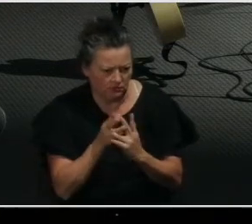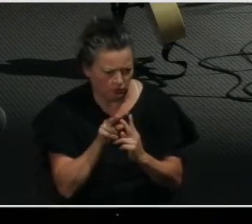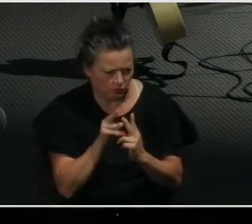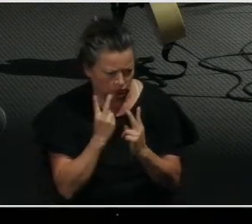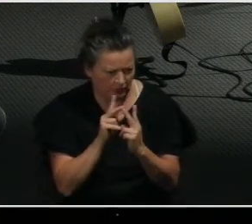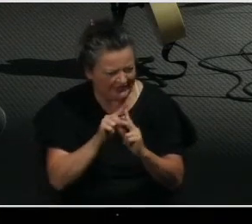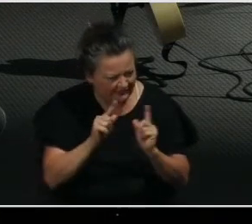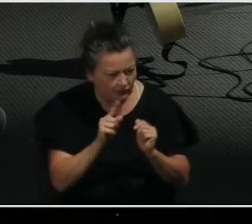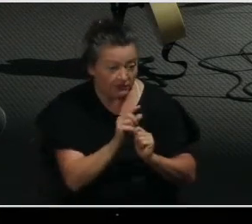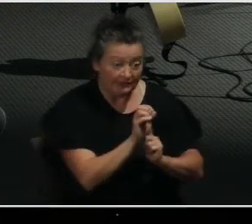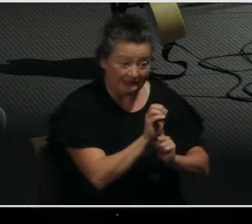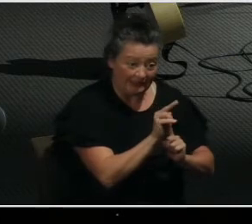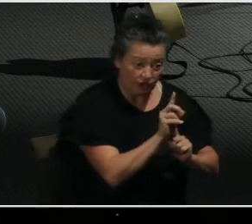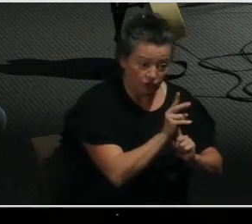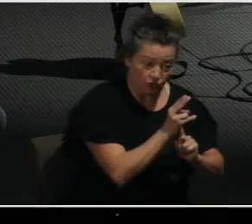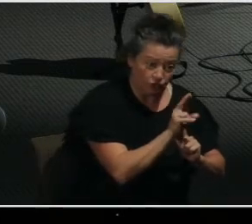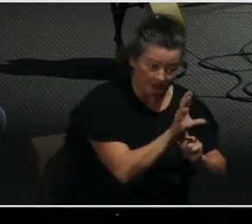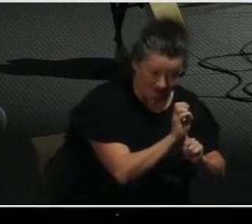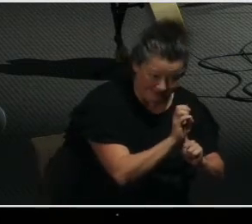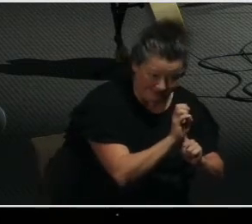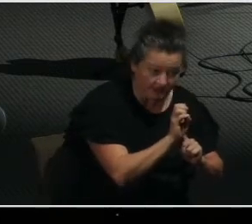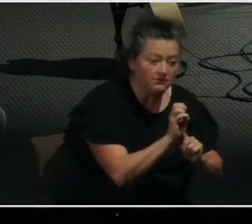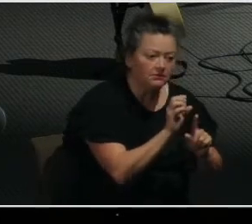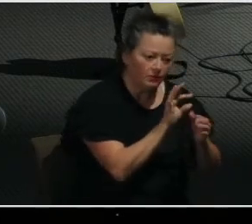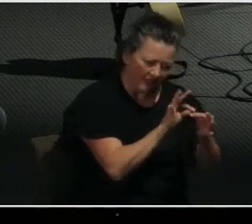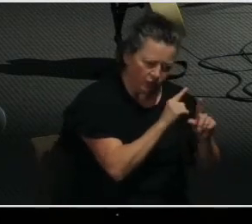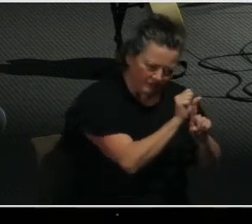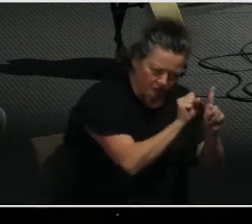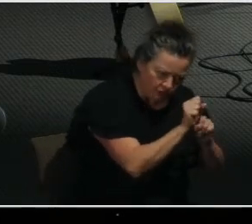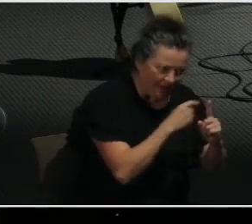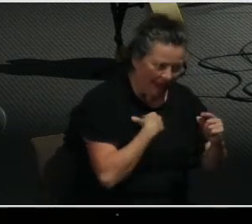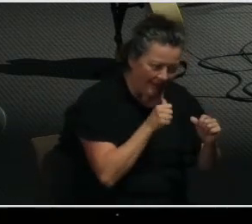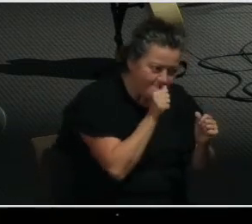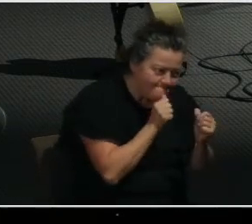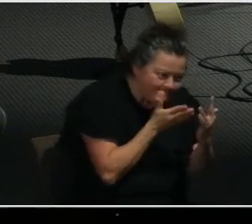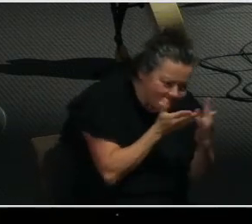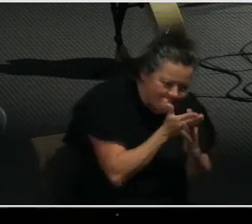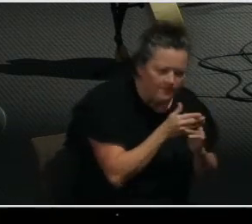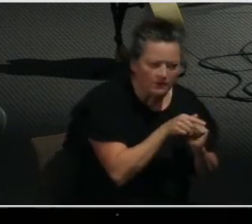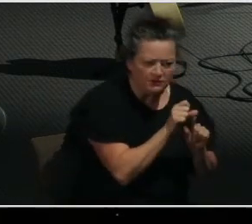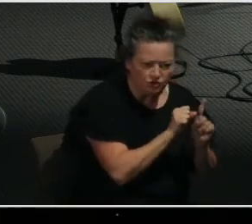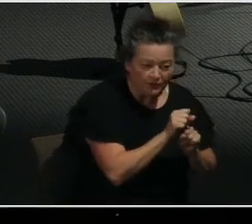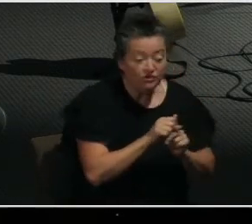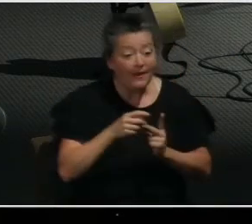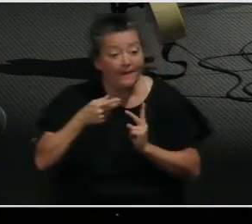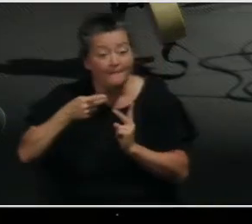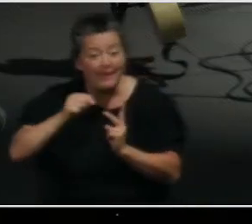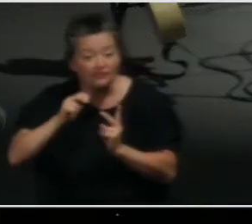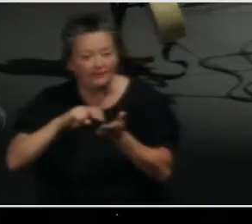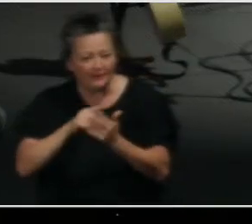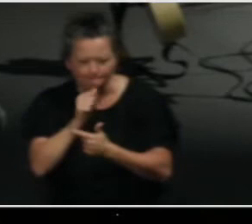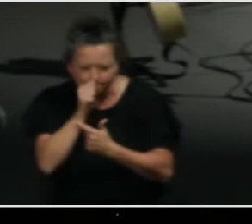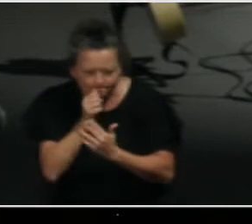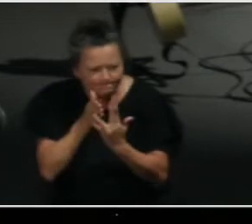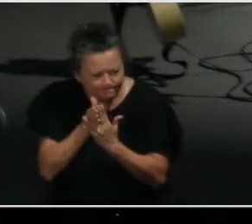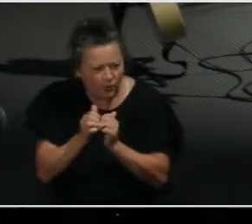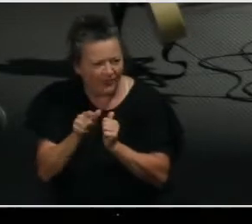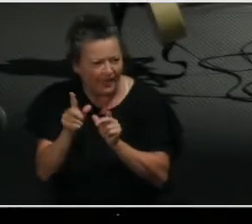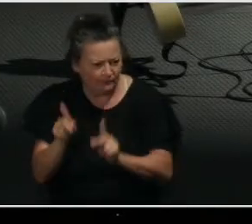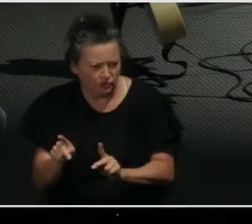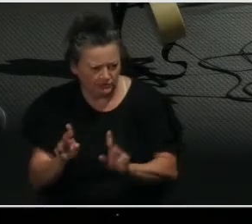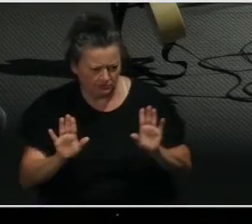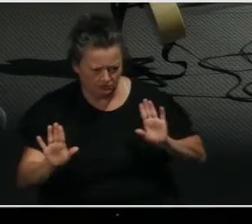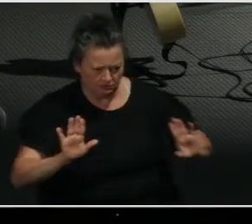And yet, maybe we have minimized how much strength it takes to live with endurance